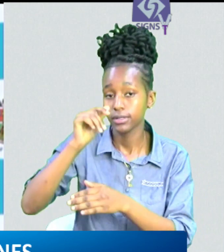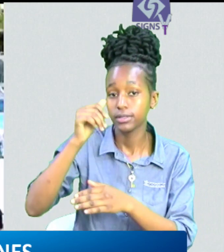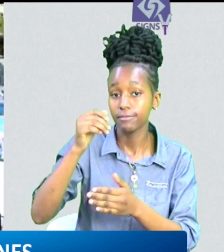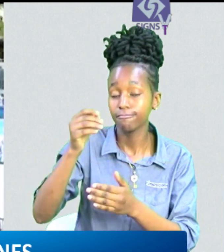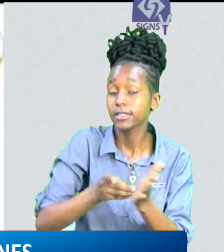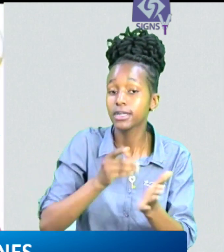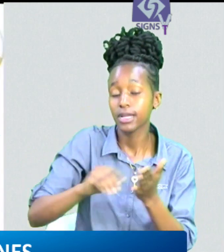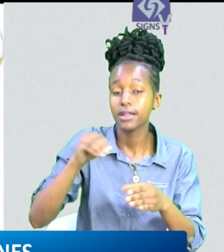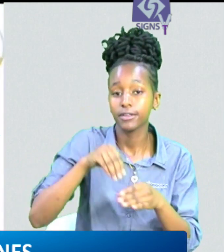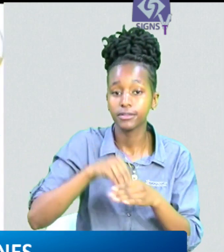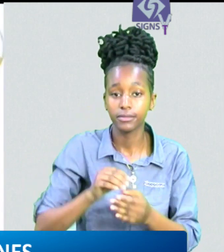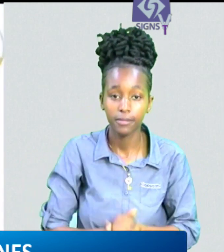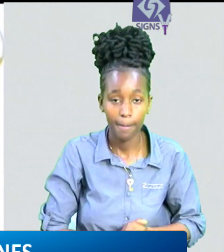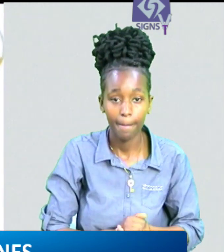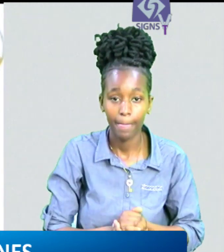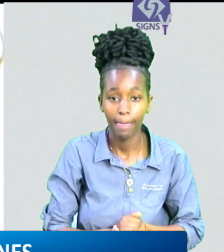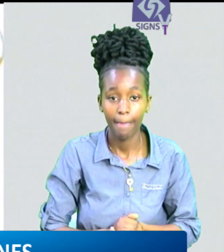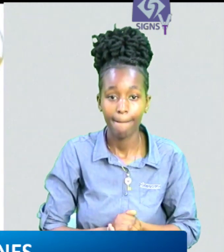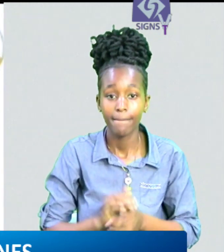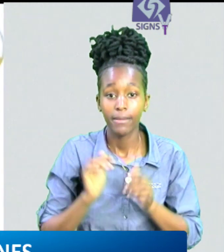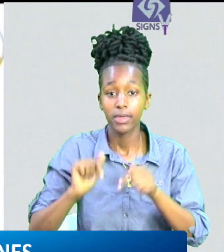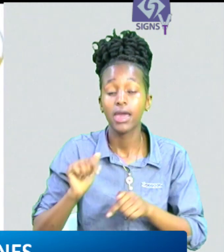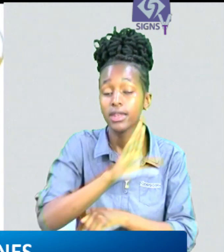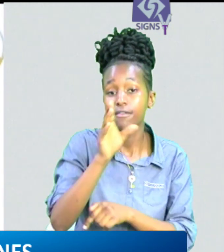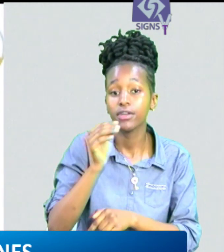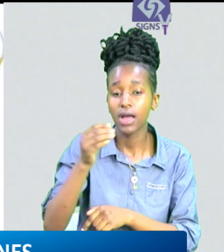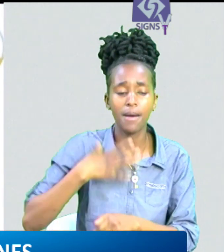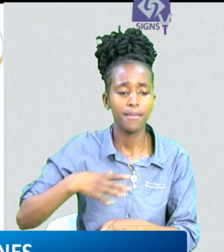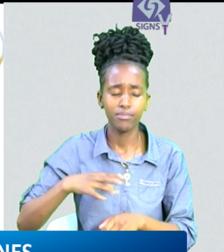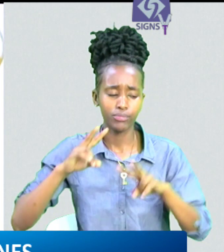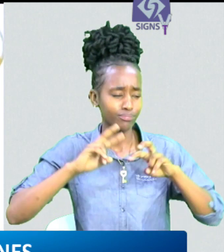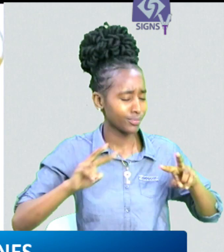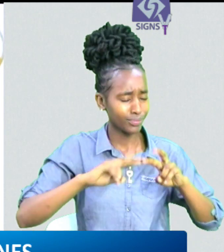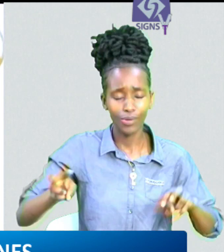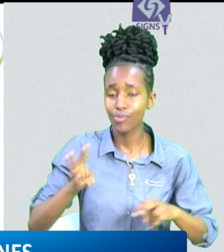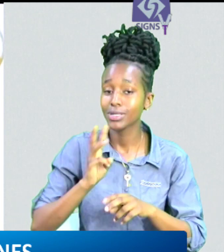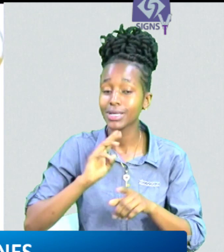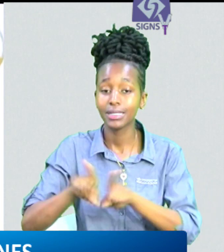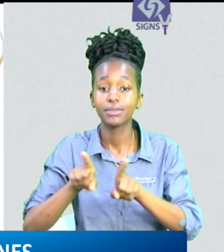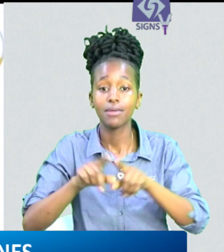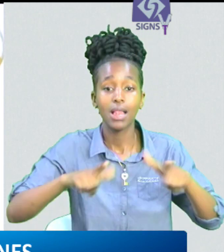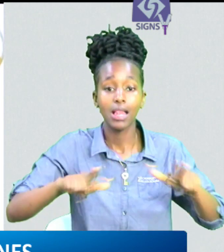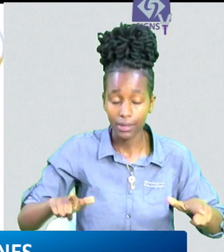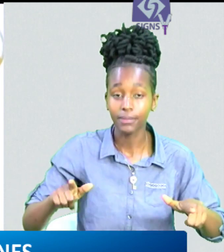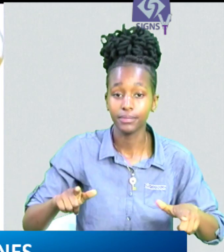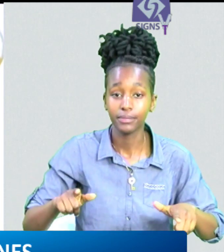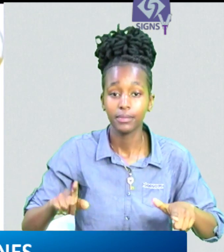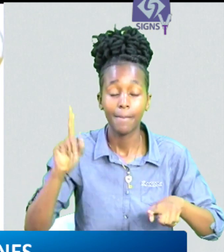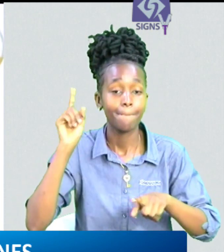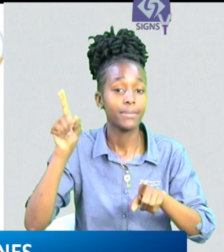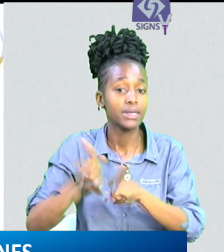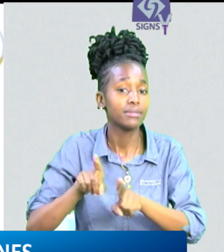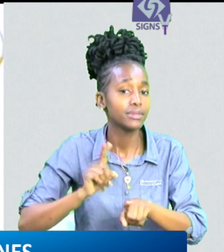investments across africa people fight for water and land making families move